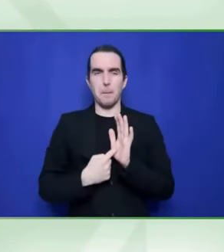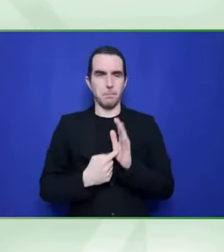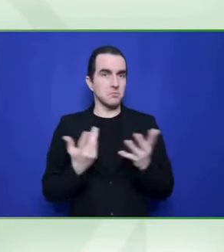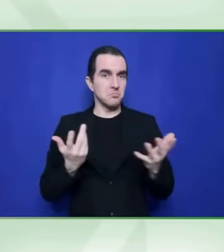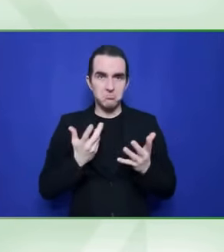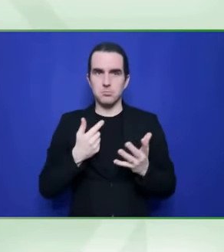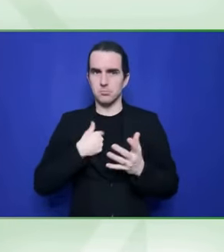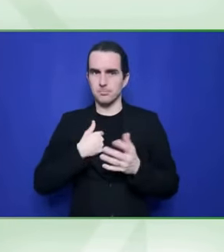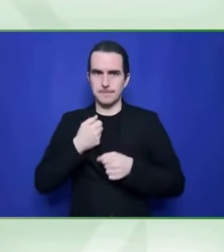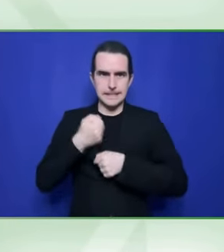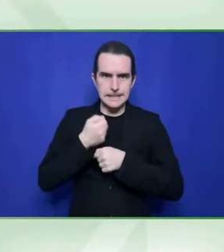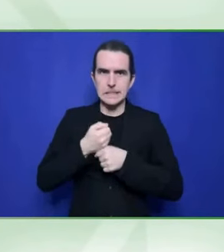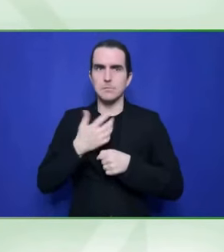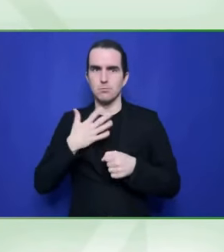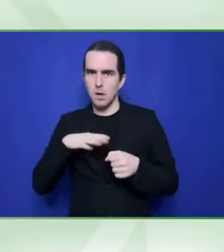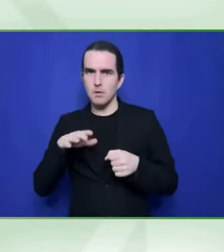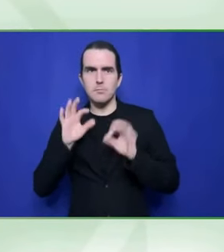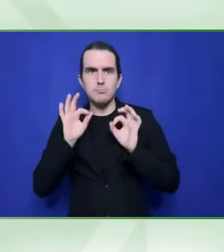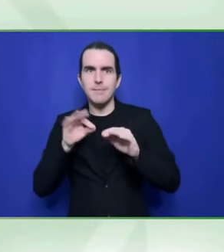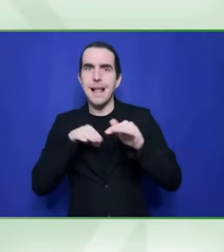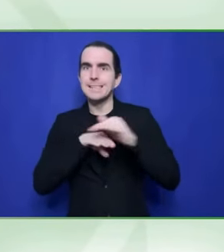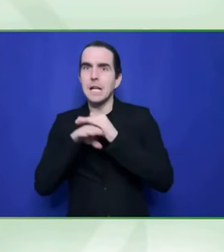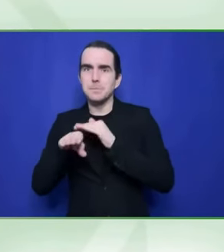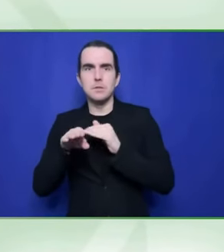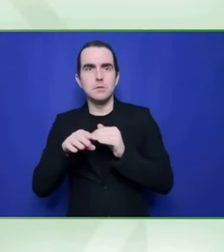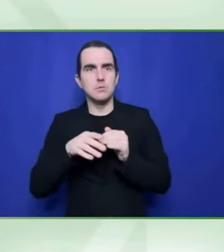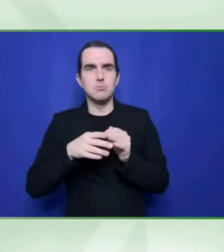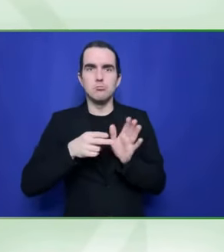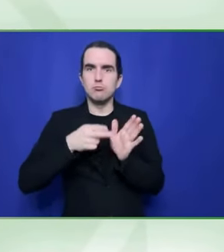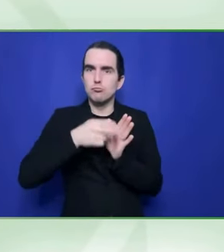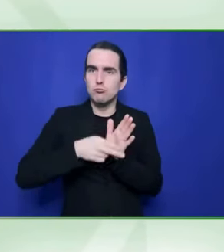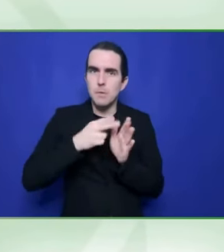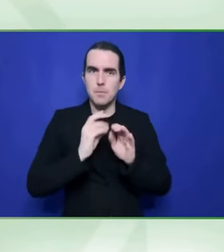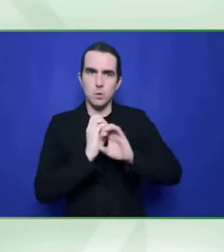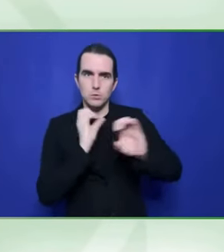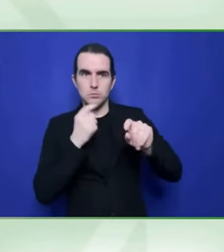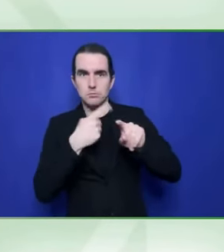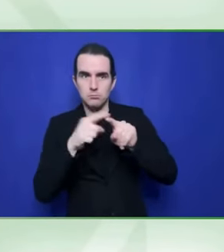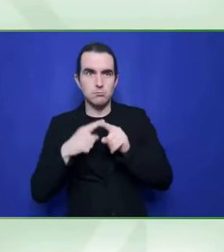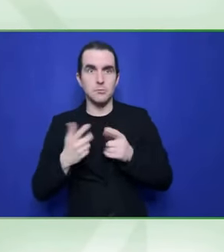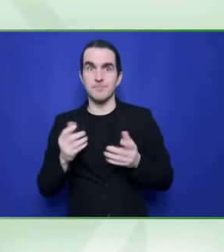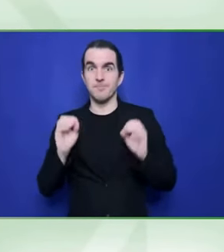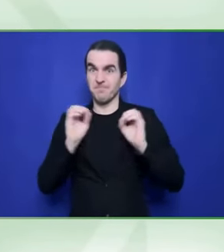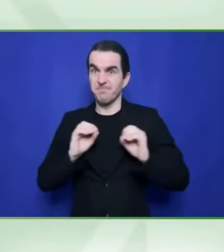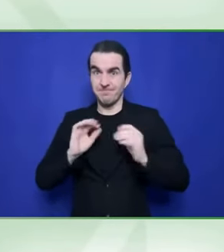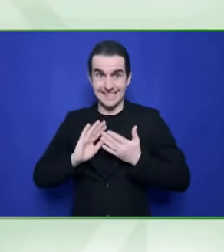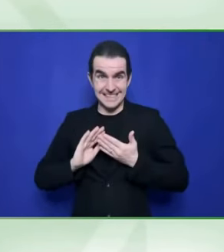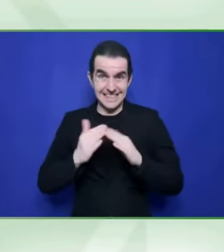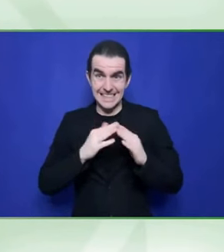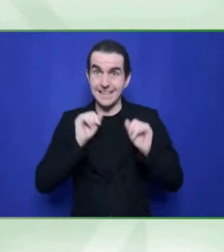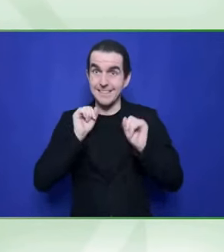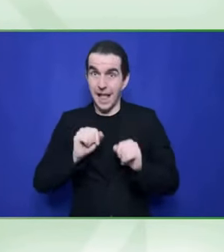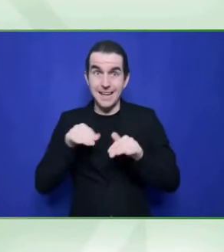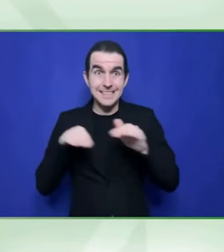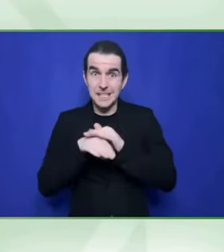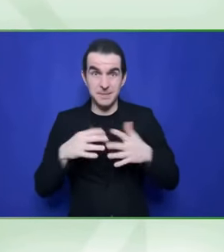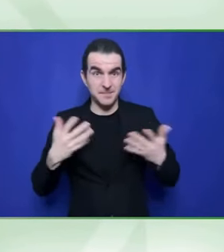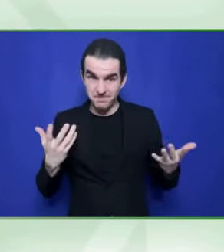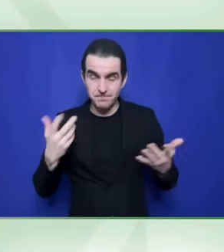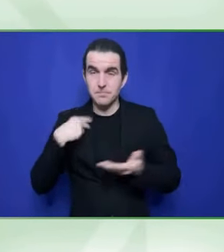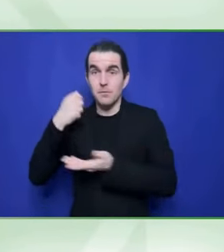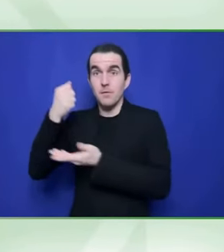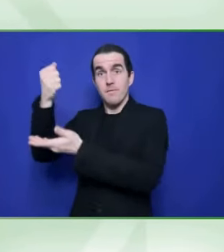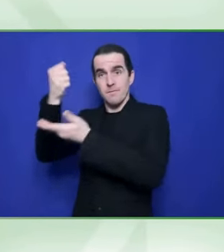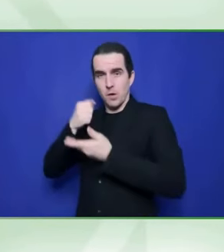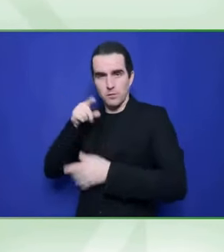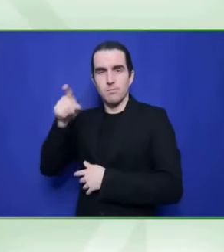So we have a constitution that says everyone's equal and yet things don't happen that way. So what I'd